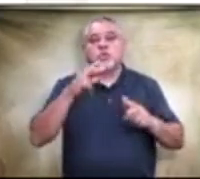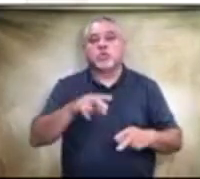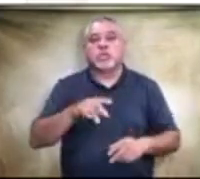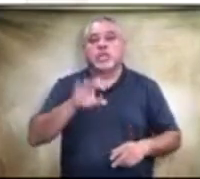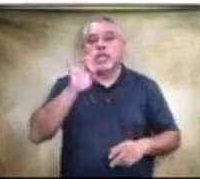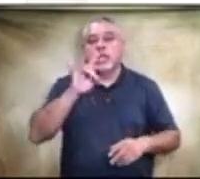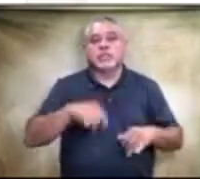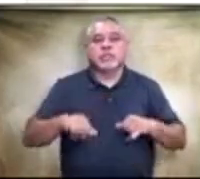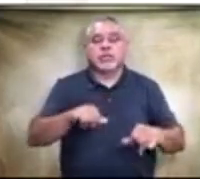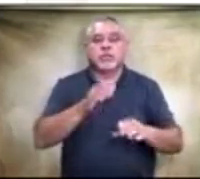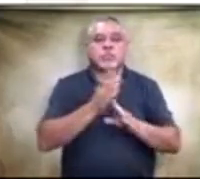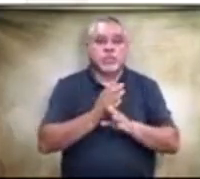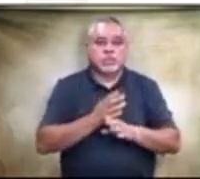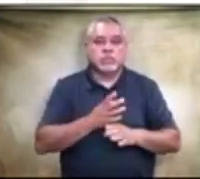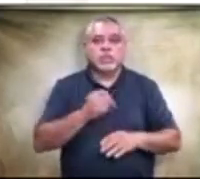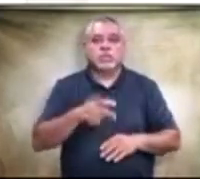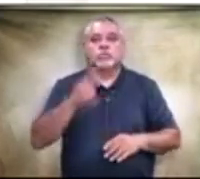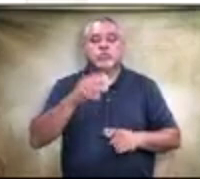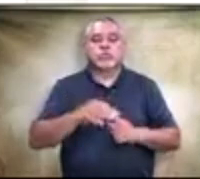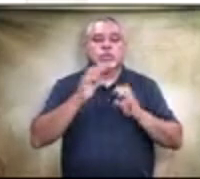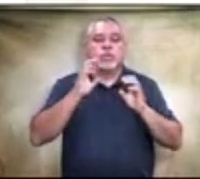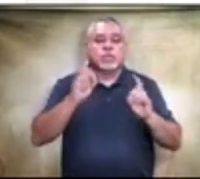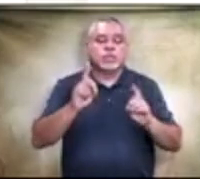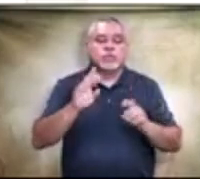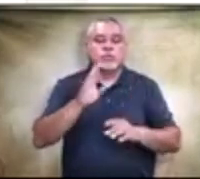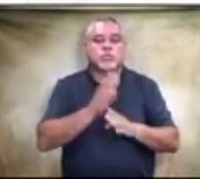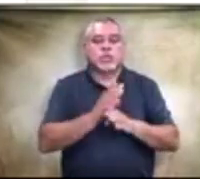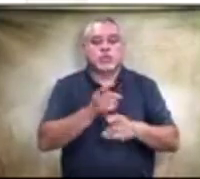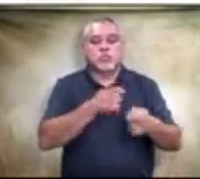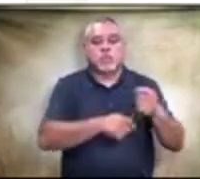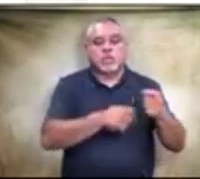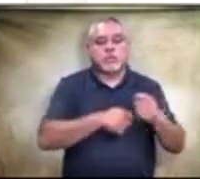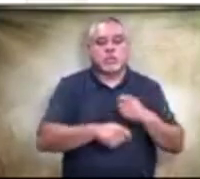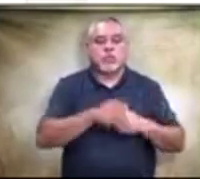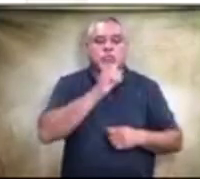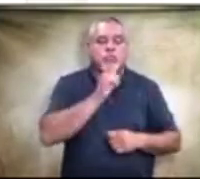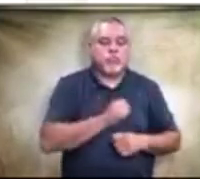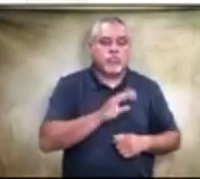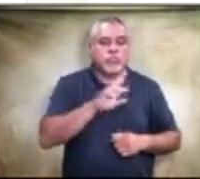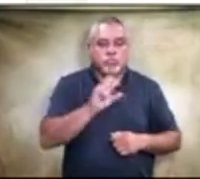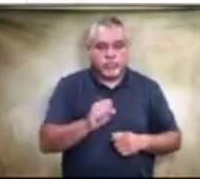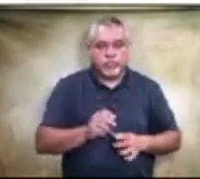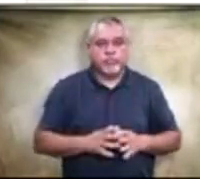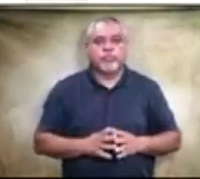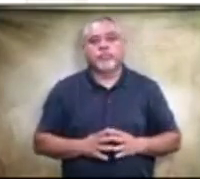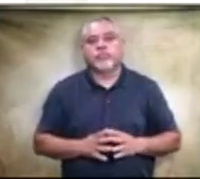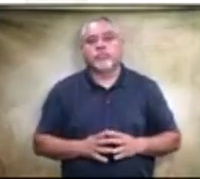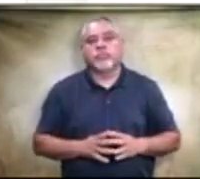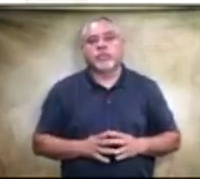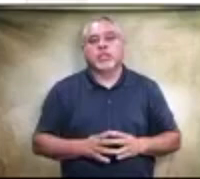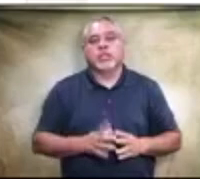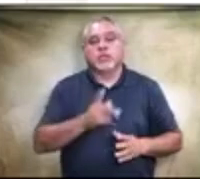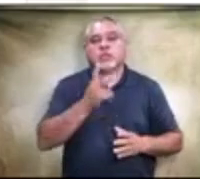institute and two special education buses to replace aging buses um that are both